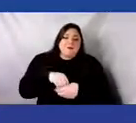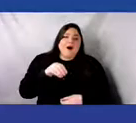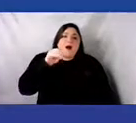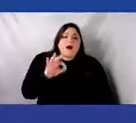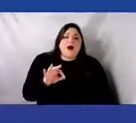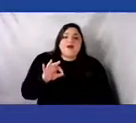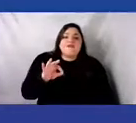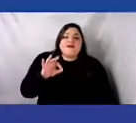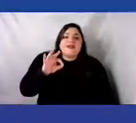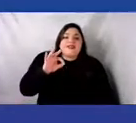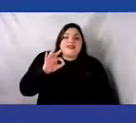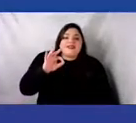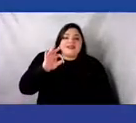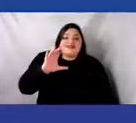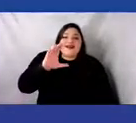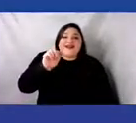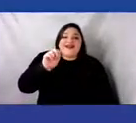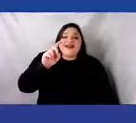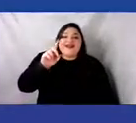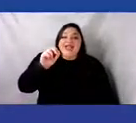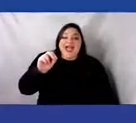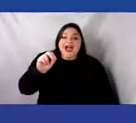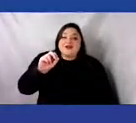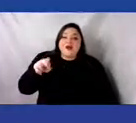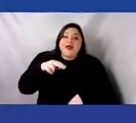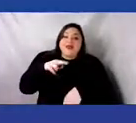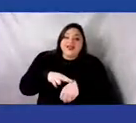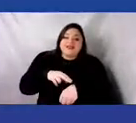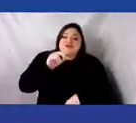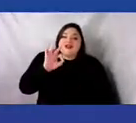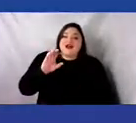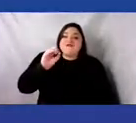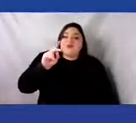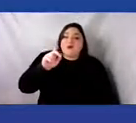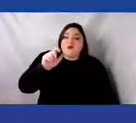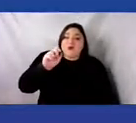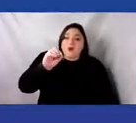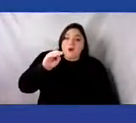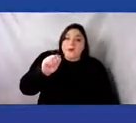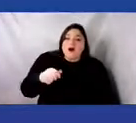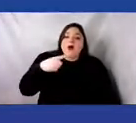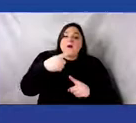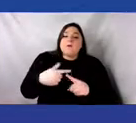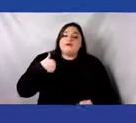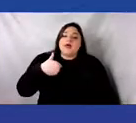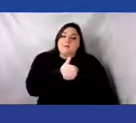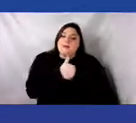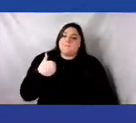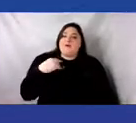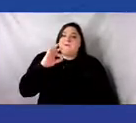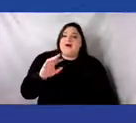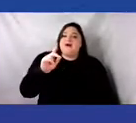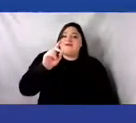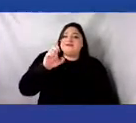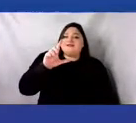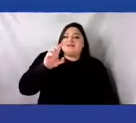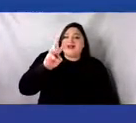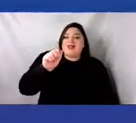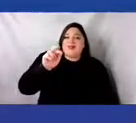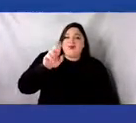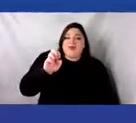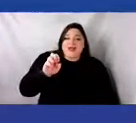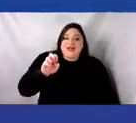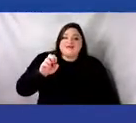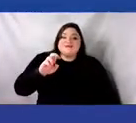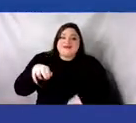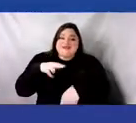and I am also a member of the Delaware Nation of Oklahoma. I only speak for my understanding of my